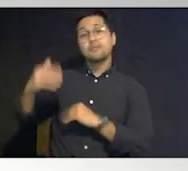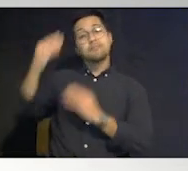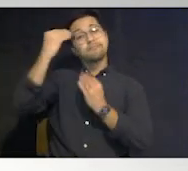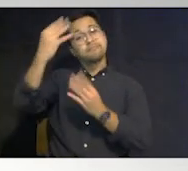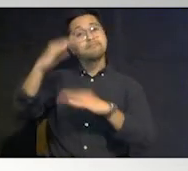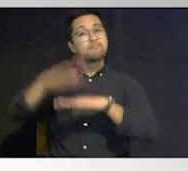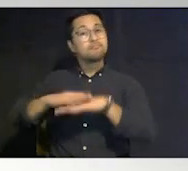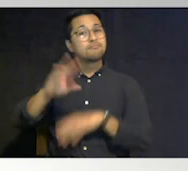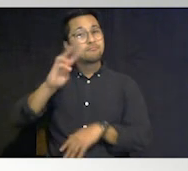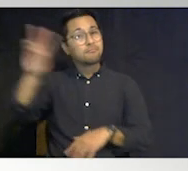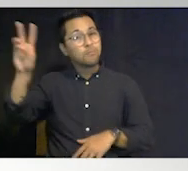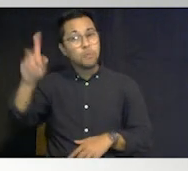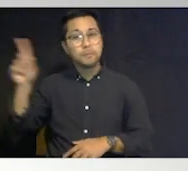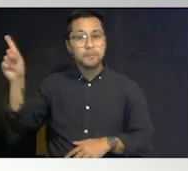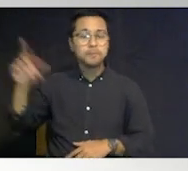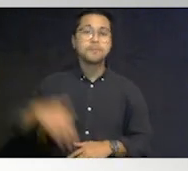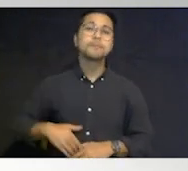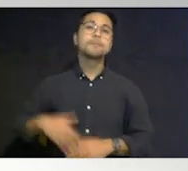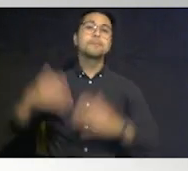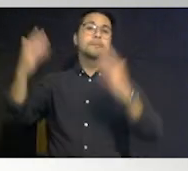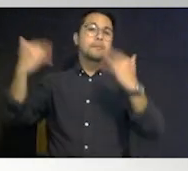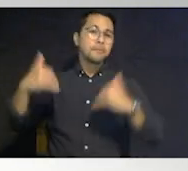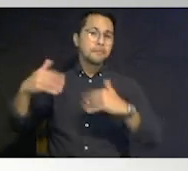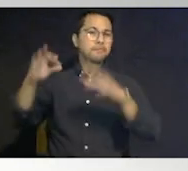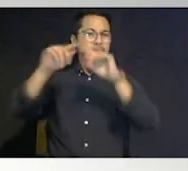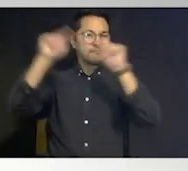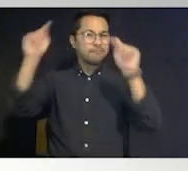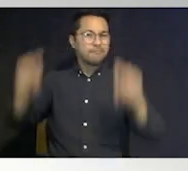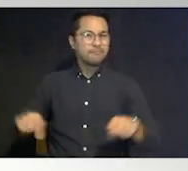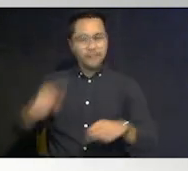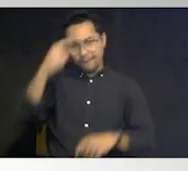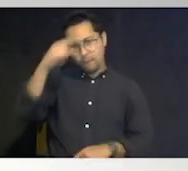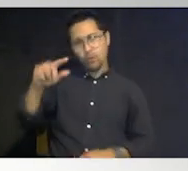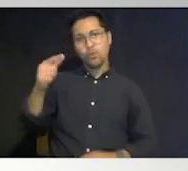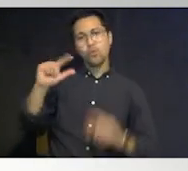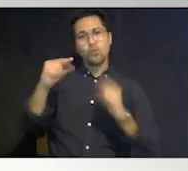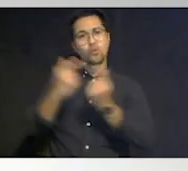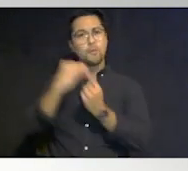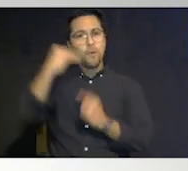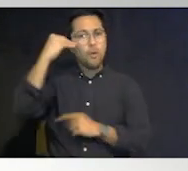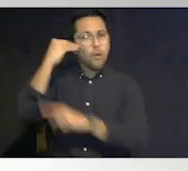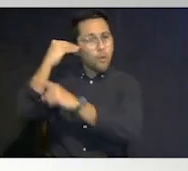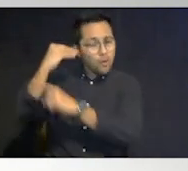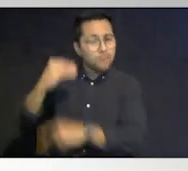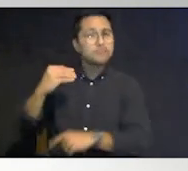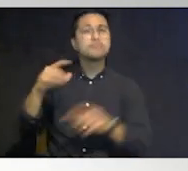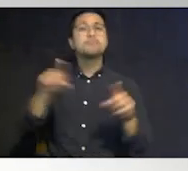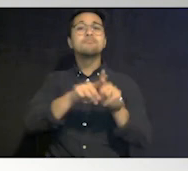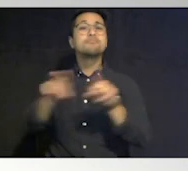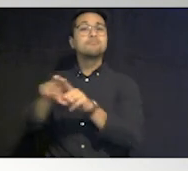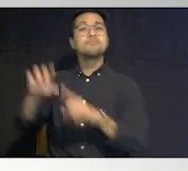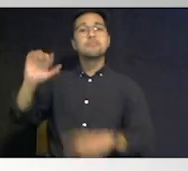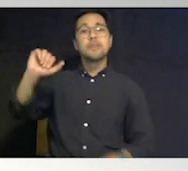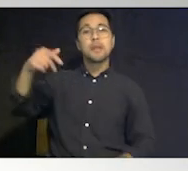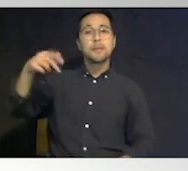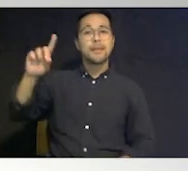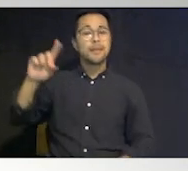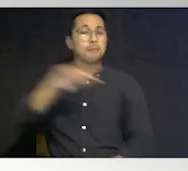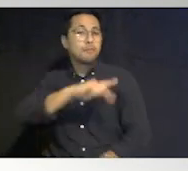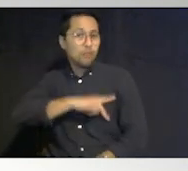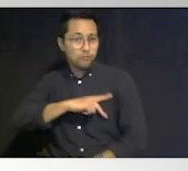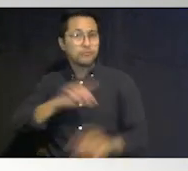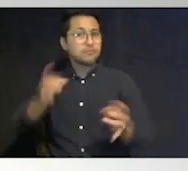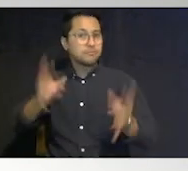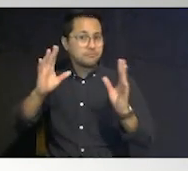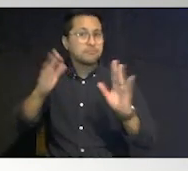there's a template for our group homes to use for their emergency plans as well as apd personal disaster plans if you wish